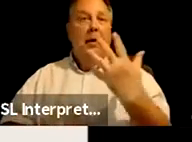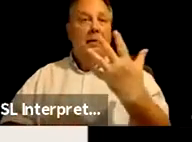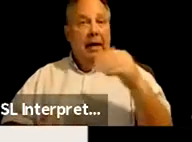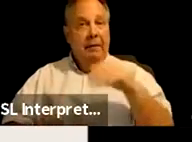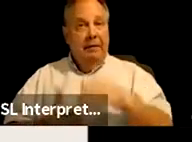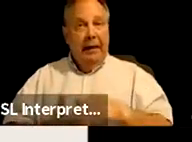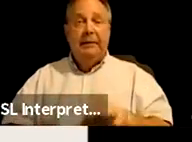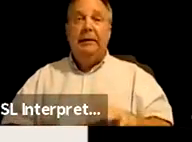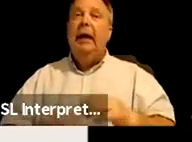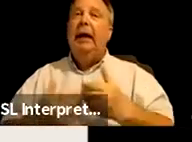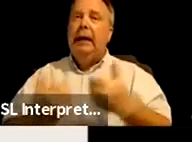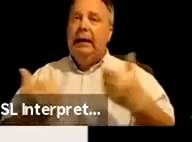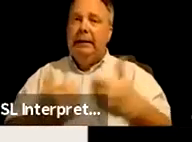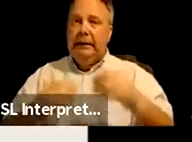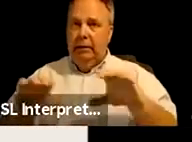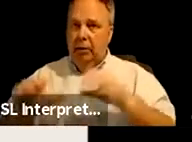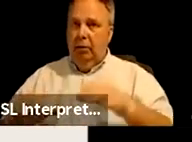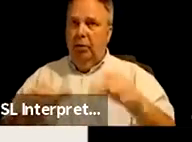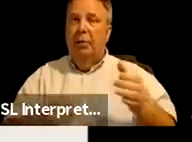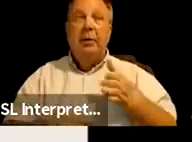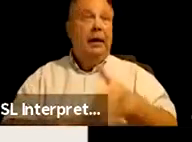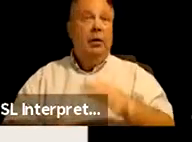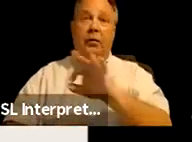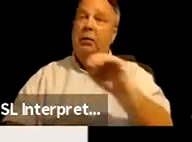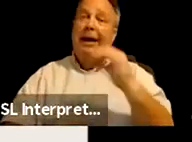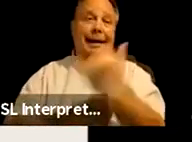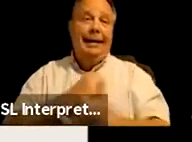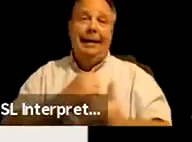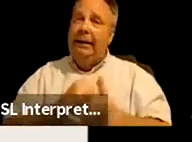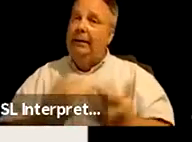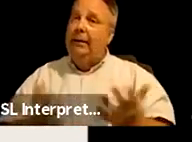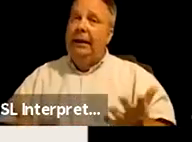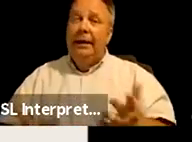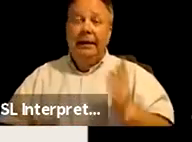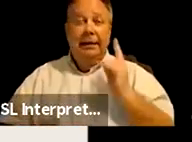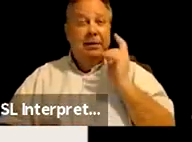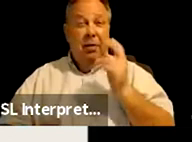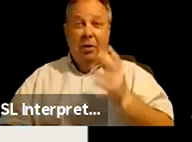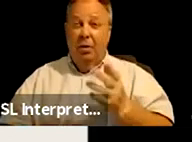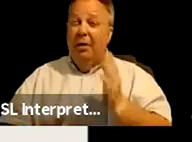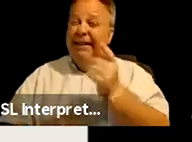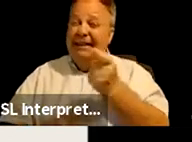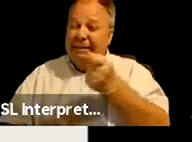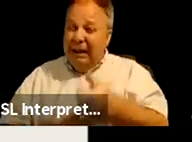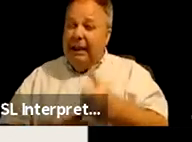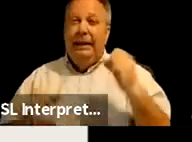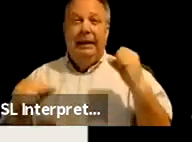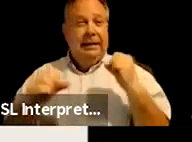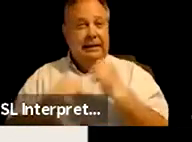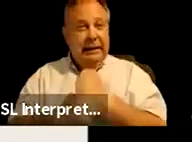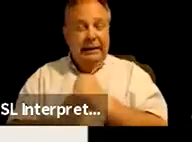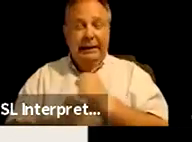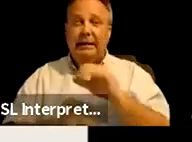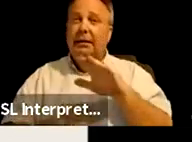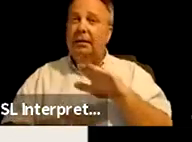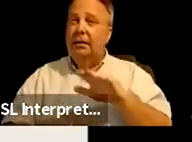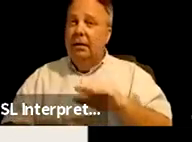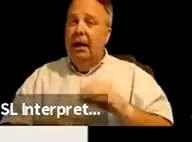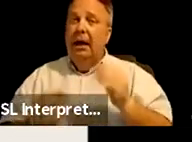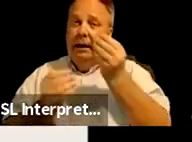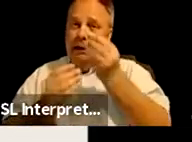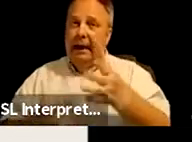distinct groups in over 90 countries. So there's scarce statistical data on deaf, disabled, and ill indigenous